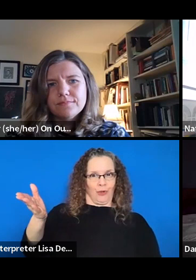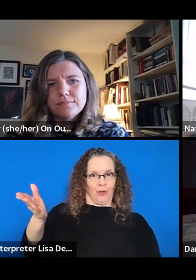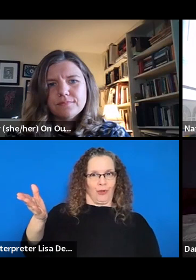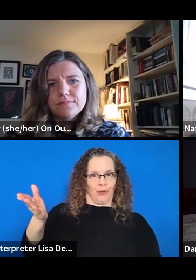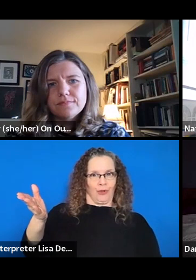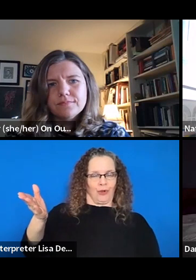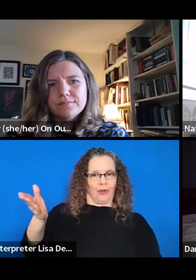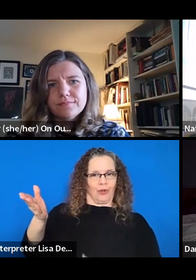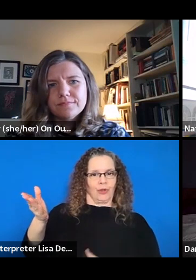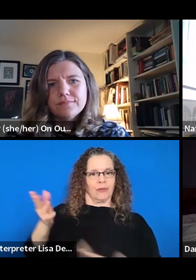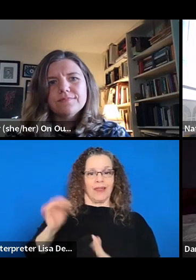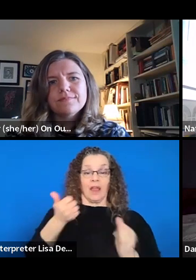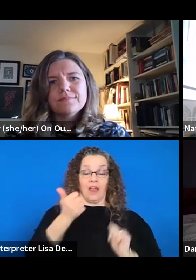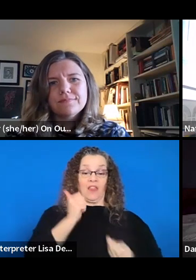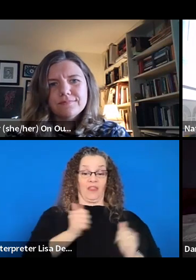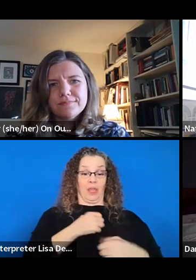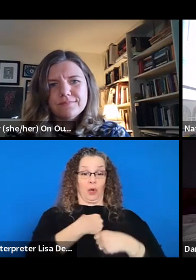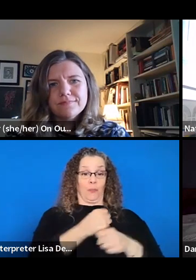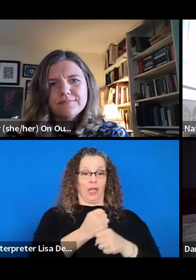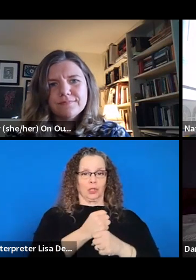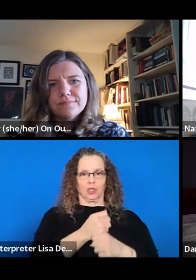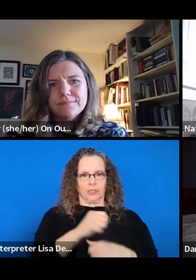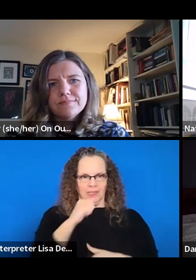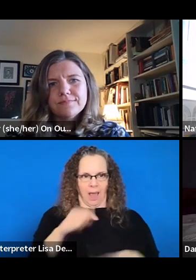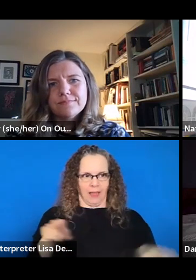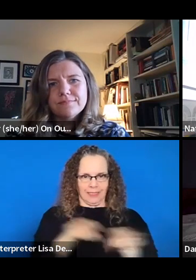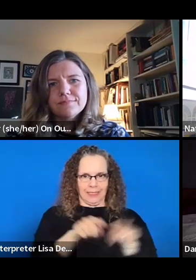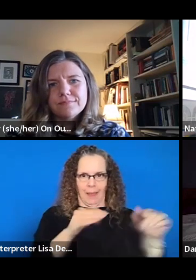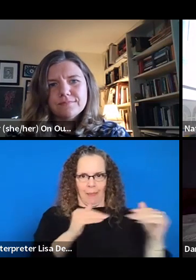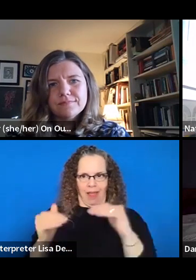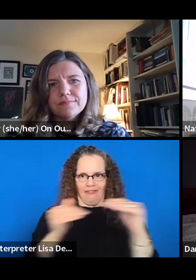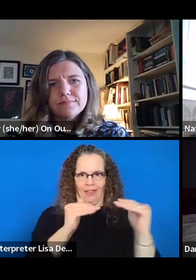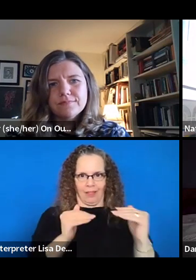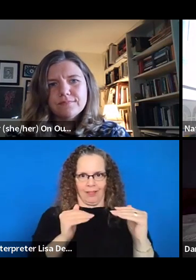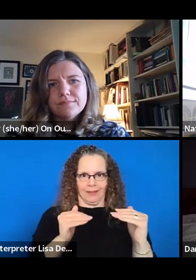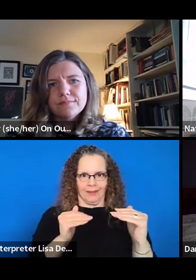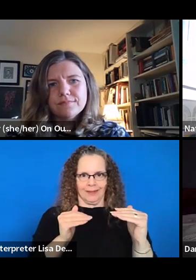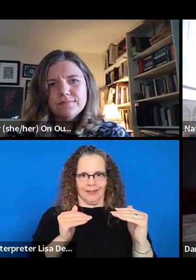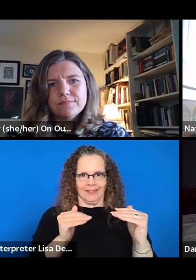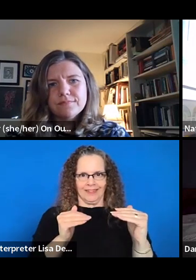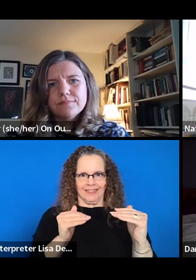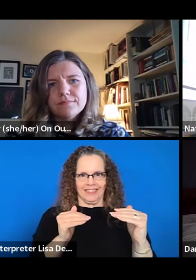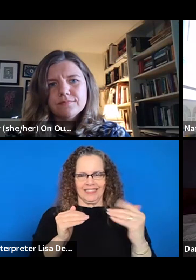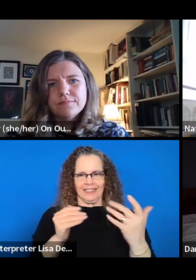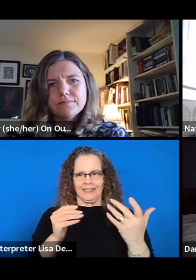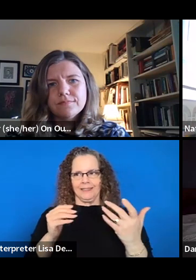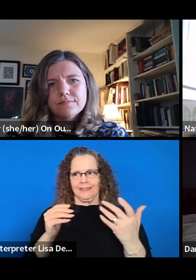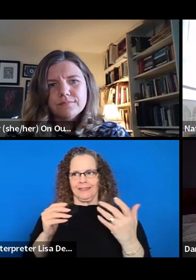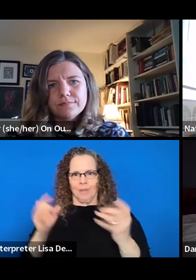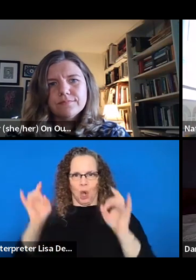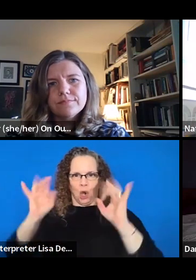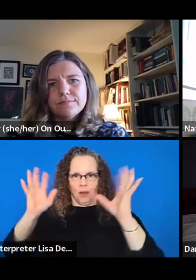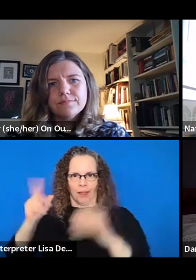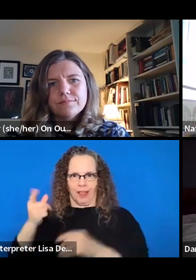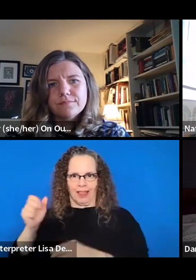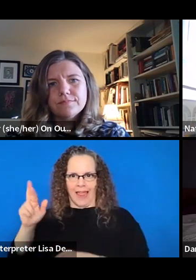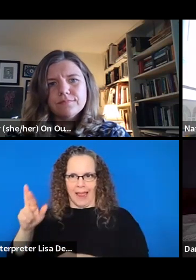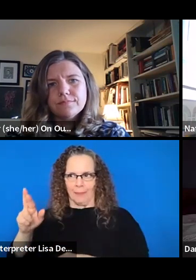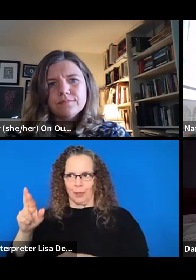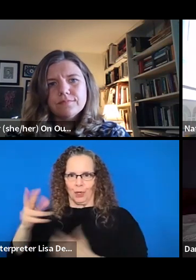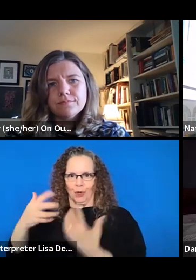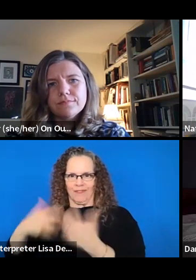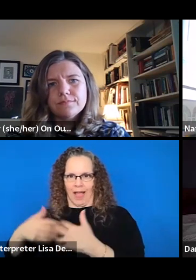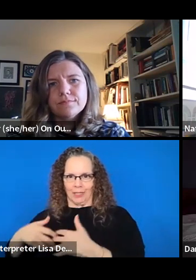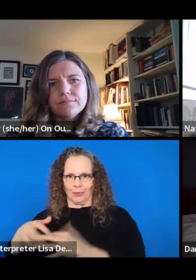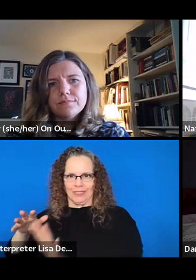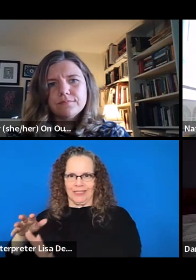theater production in the US is not at the same level of inhumane labor conditions as clothing factories in